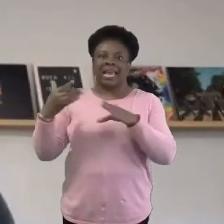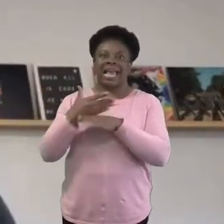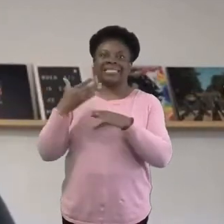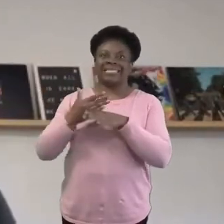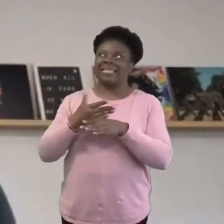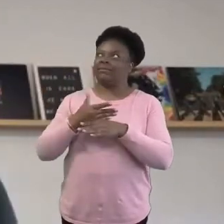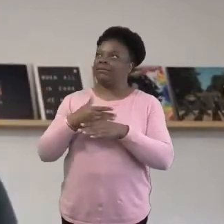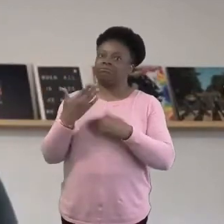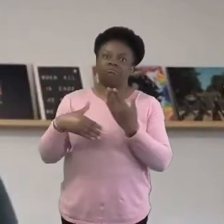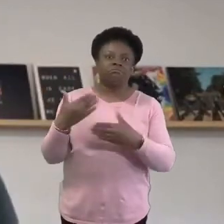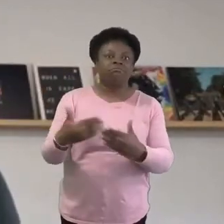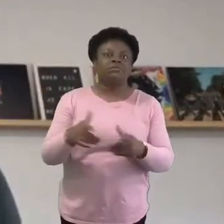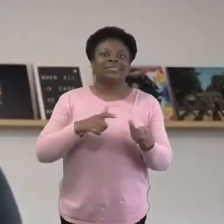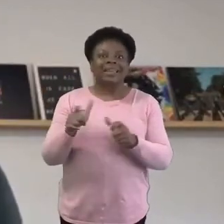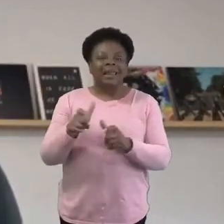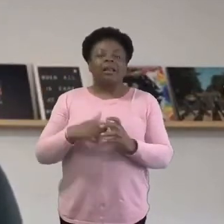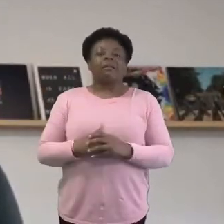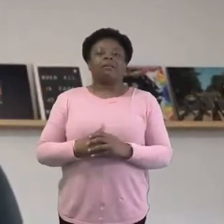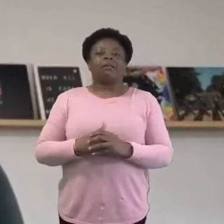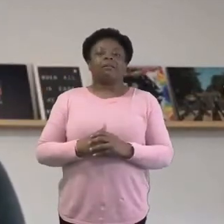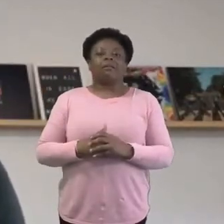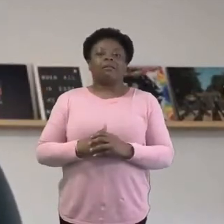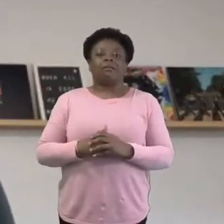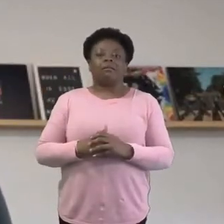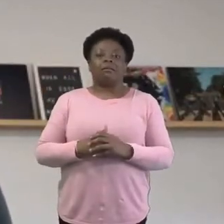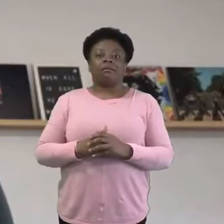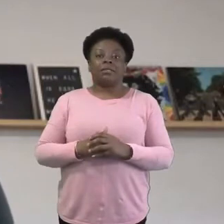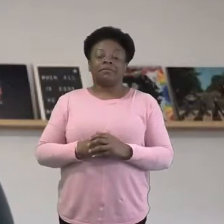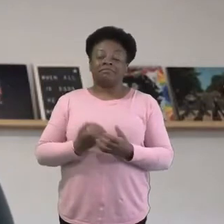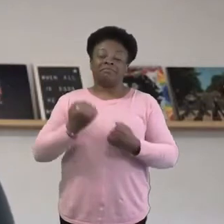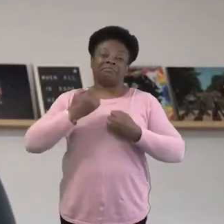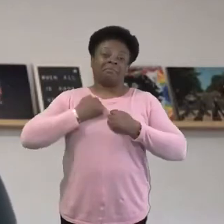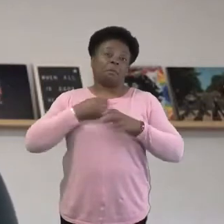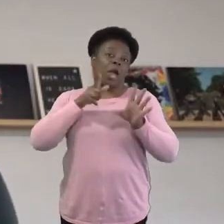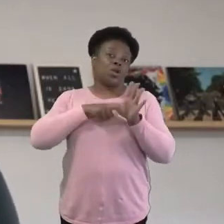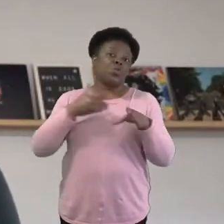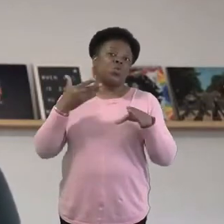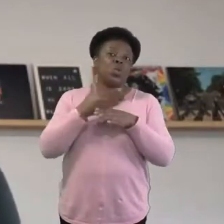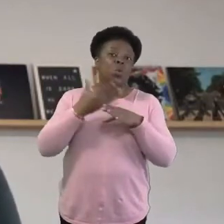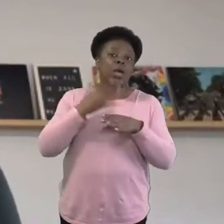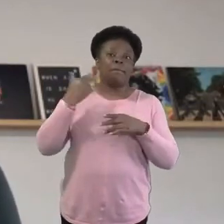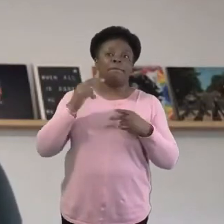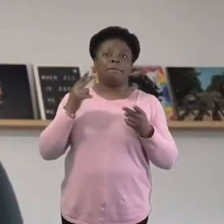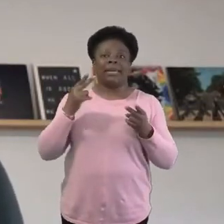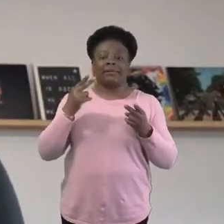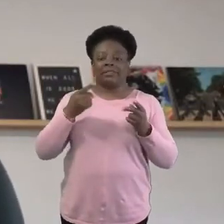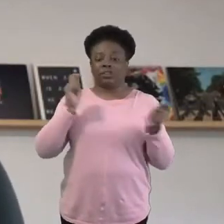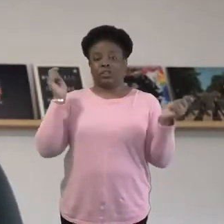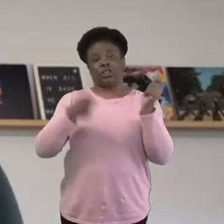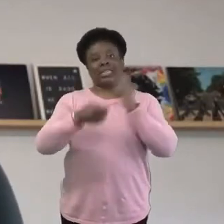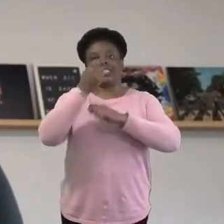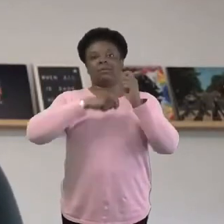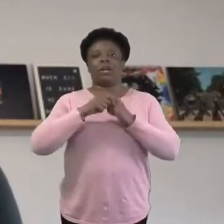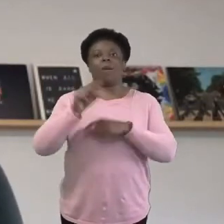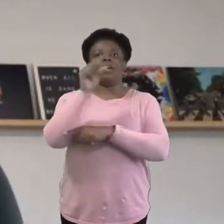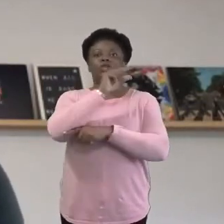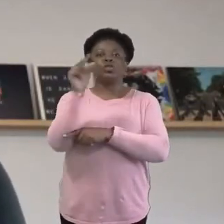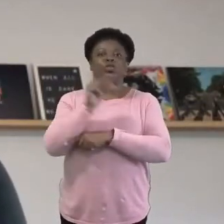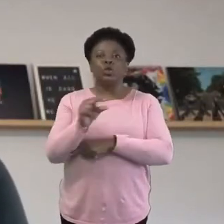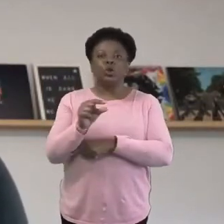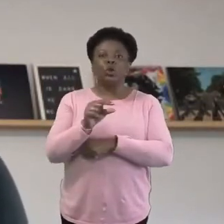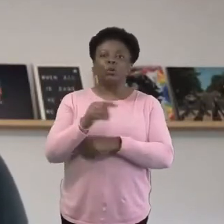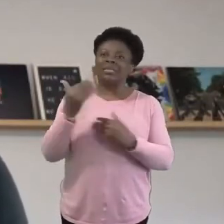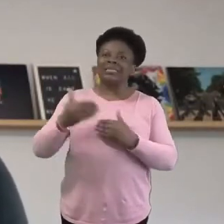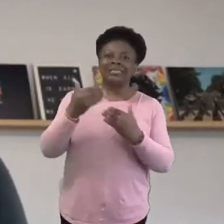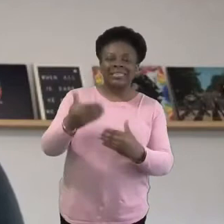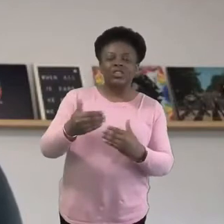much of what I've done in my youth work has been reduced to Zoom sessions, to parcel drop-offs on doorsteps, and walks with young people one-to